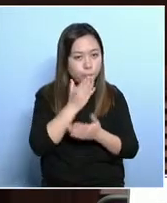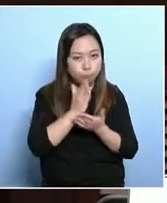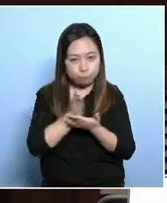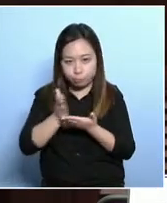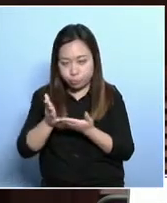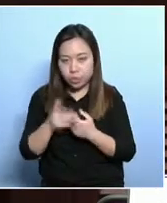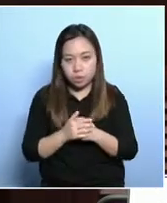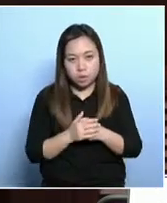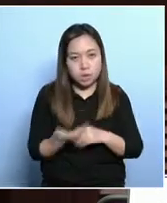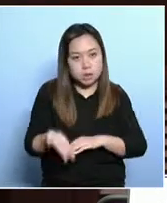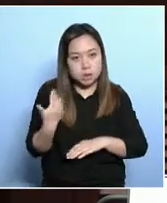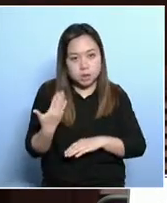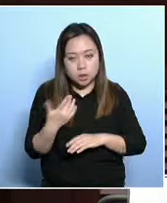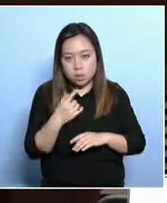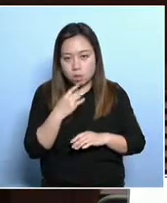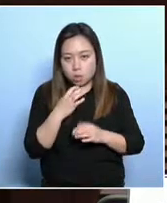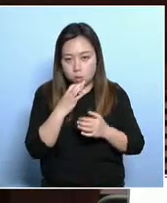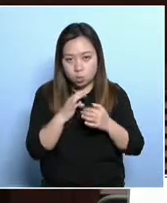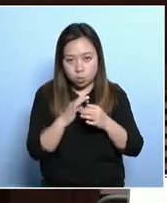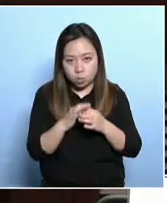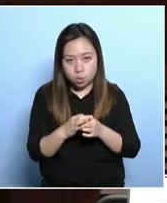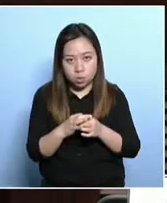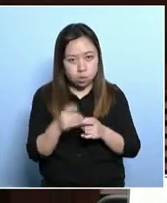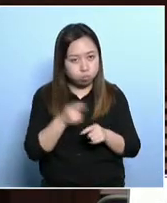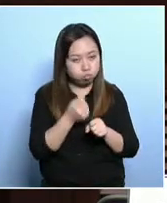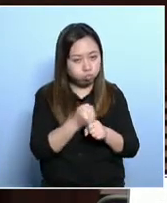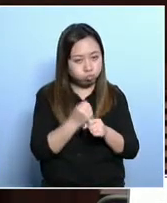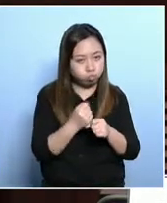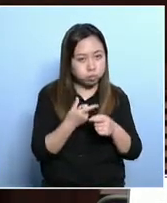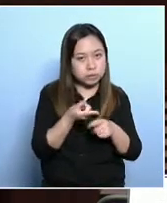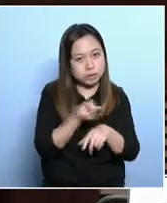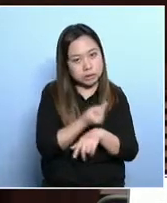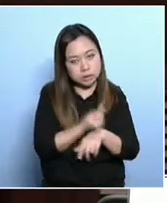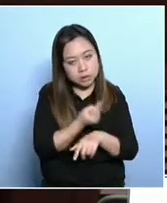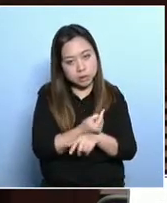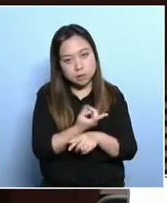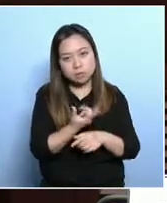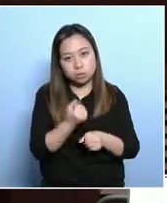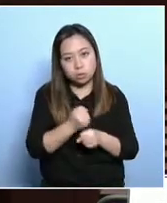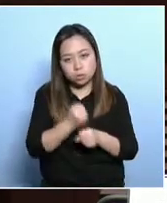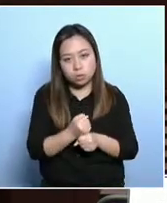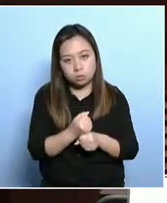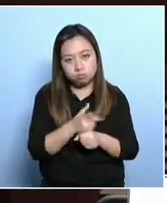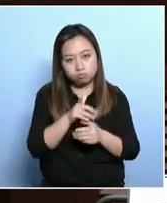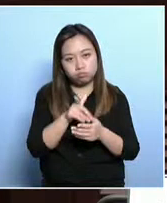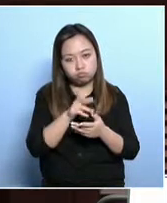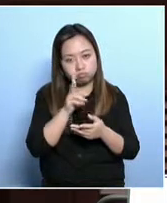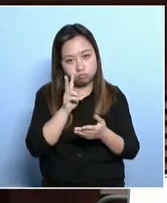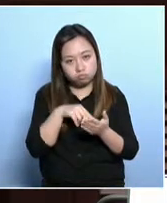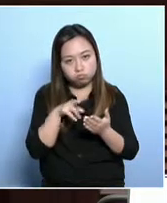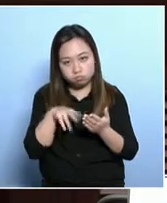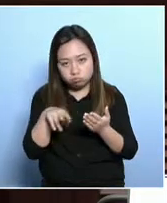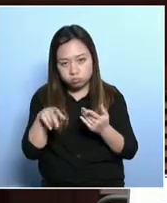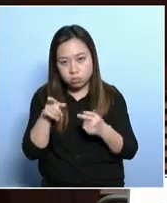Now, we see that even at different age groups, those who work